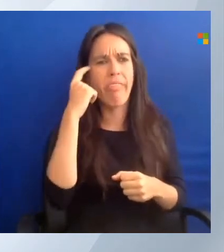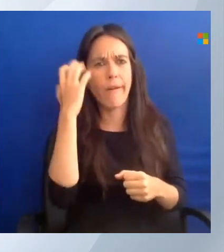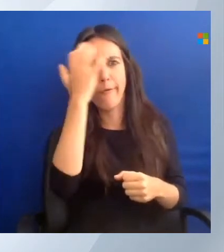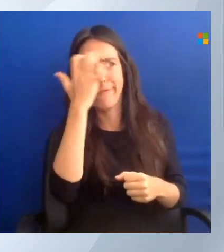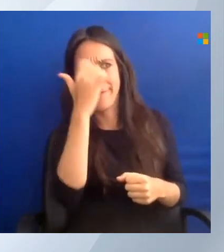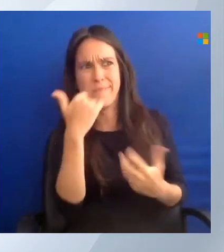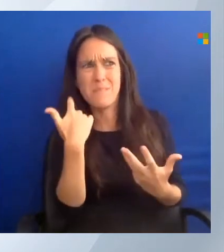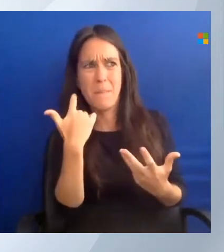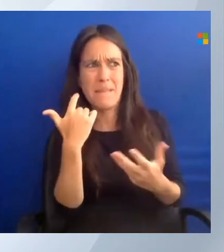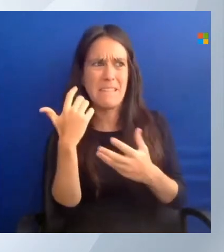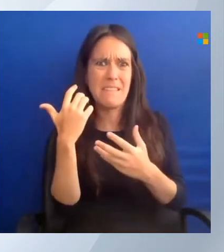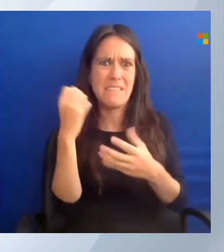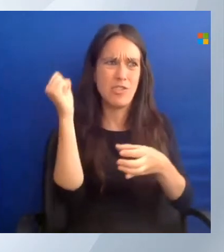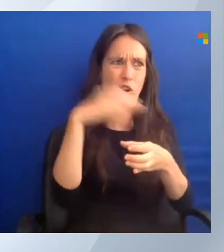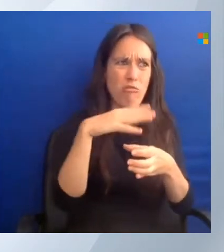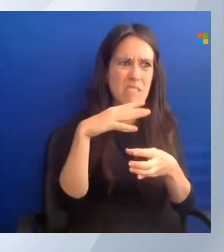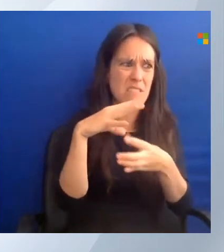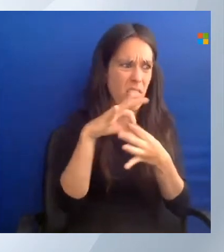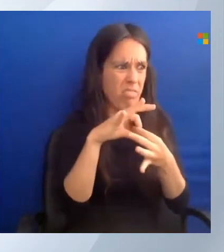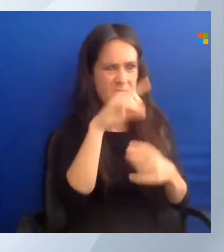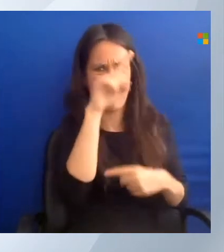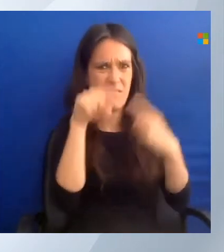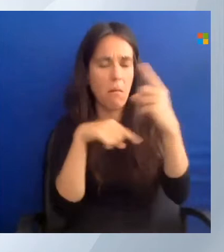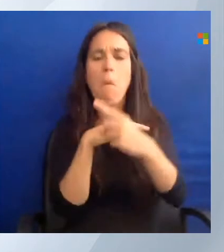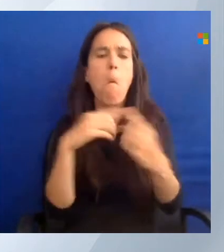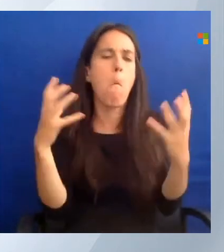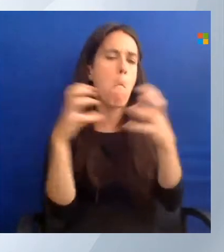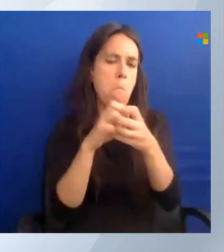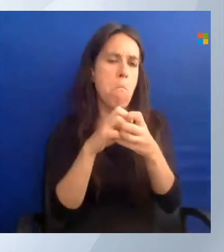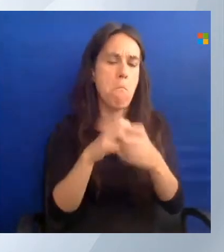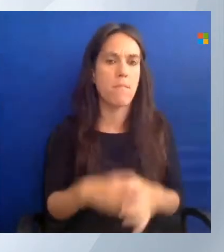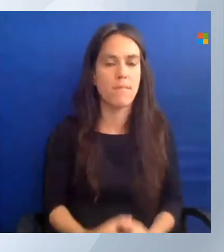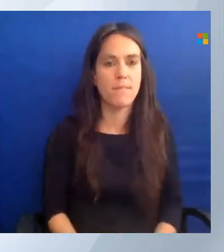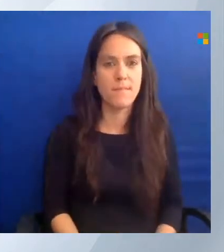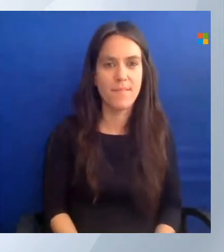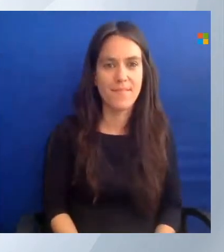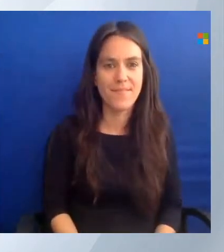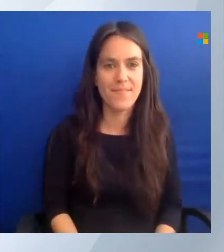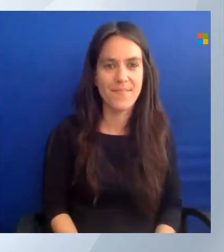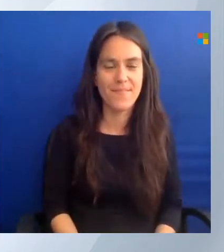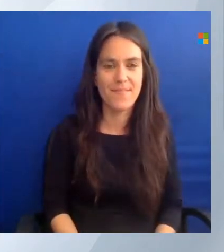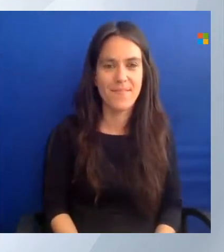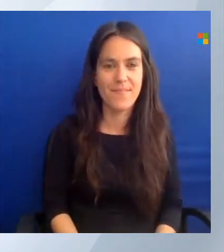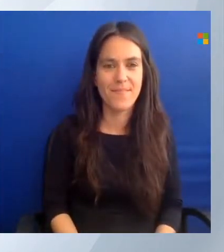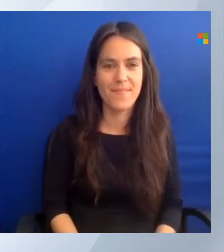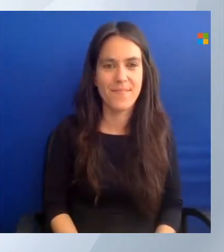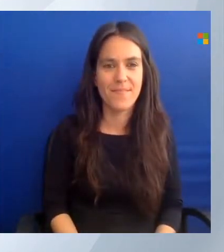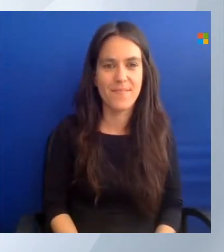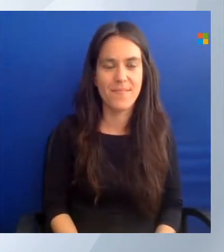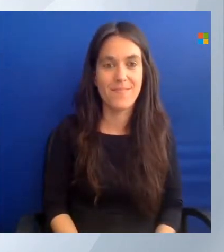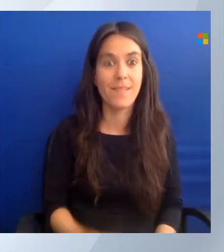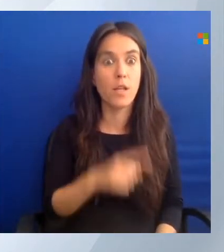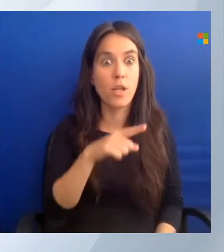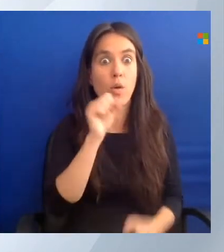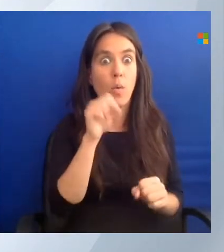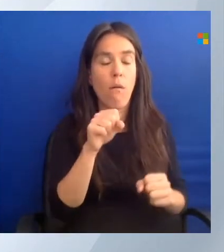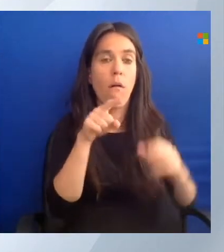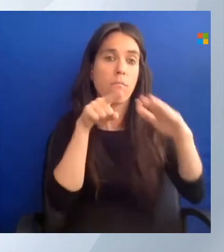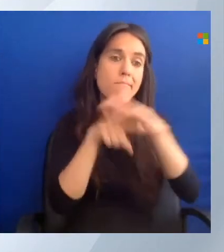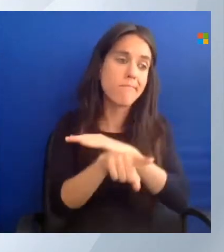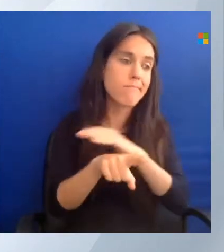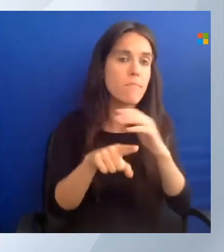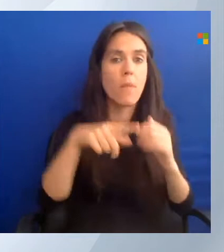or not. There are different ways to deploy this. You can deploy this through the portal, through PowerShell, to